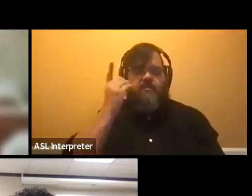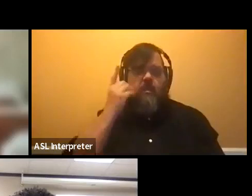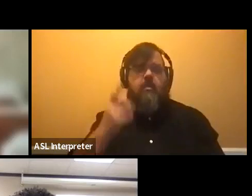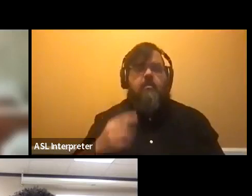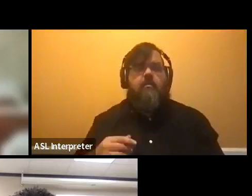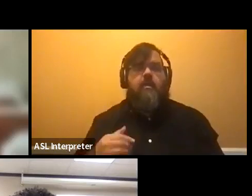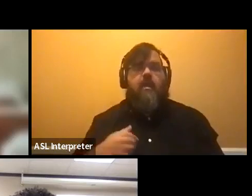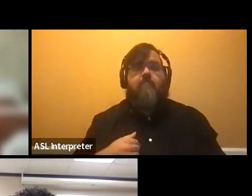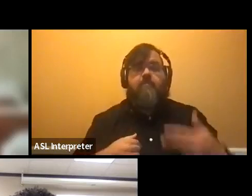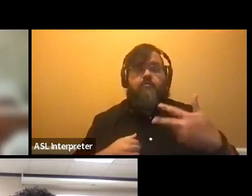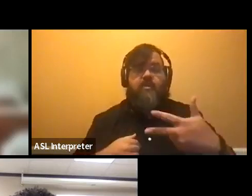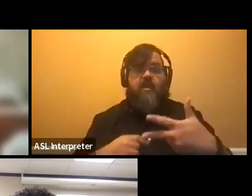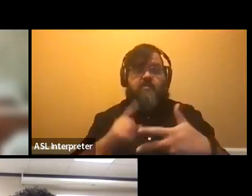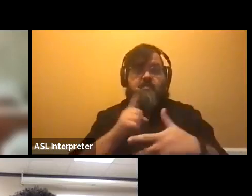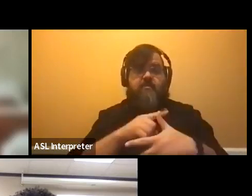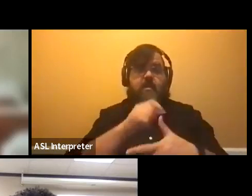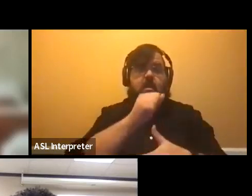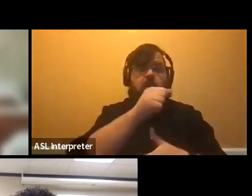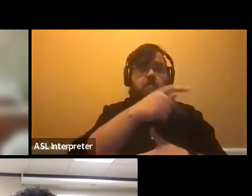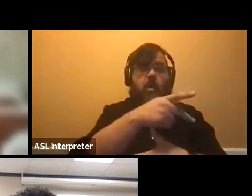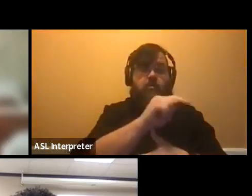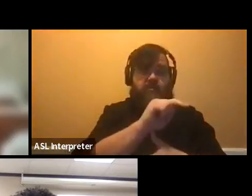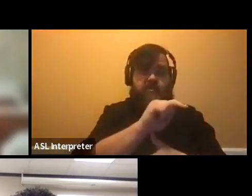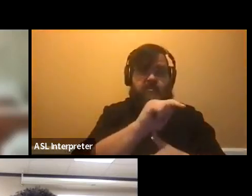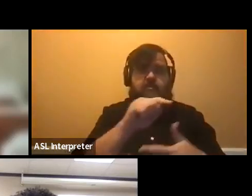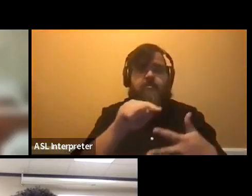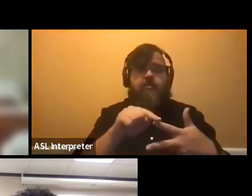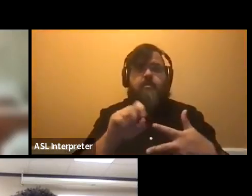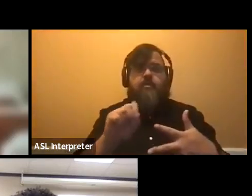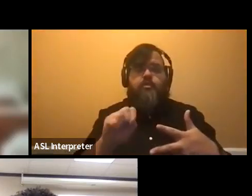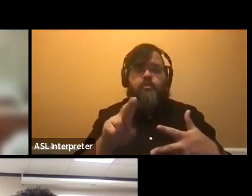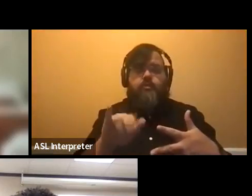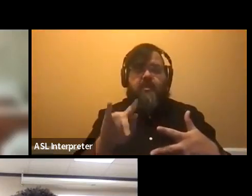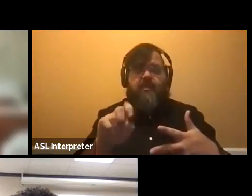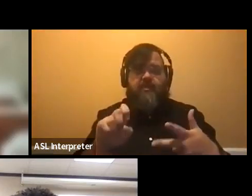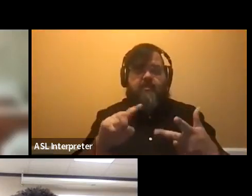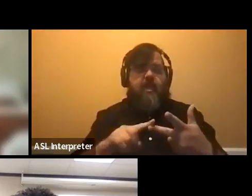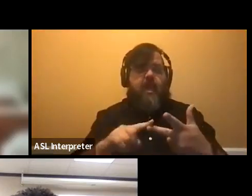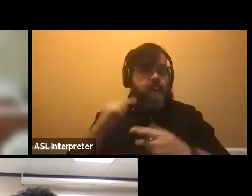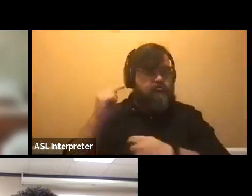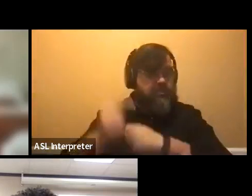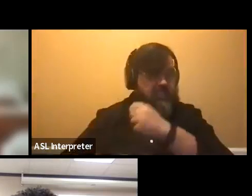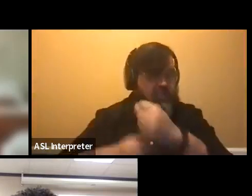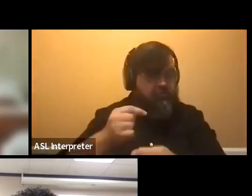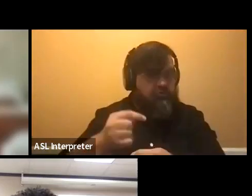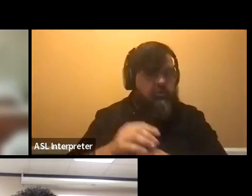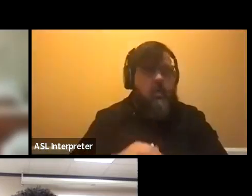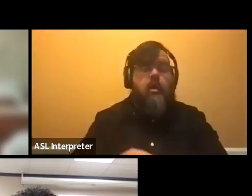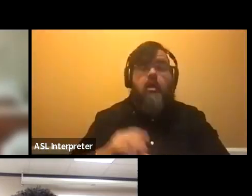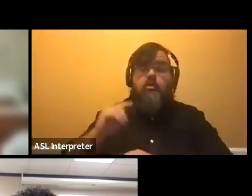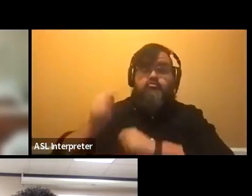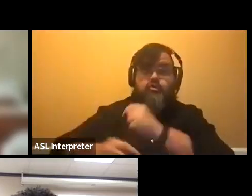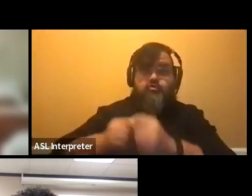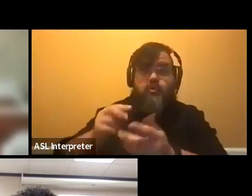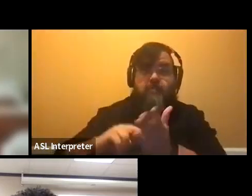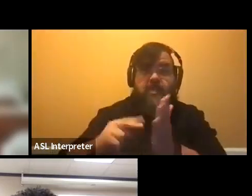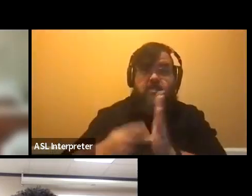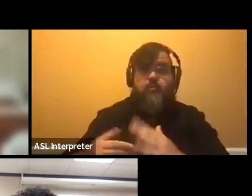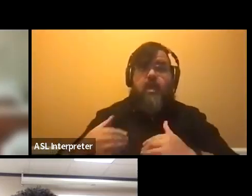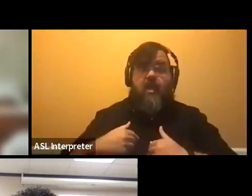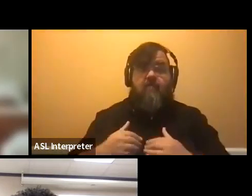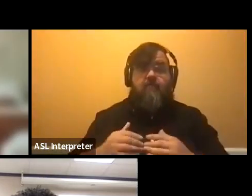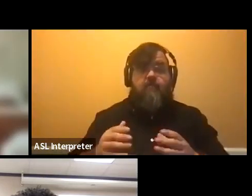apartments, suites, and traditional traditional means that you have a room probably with a roommate